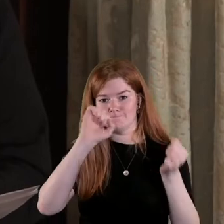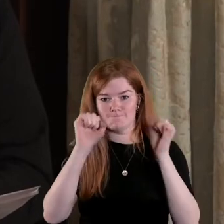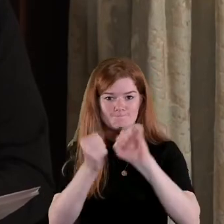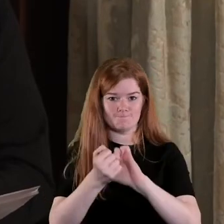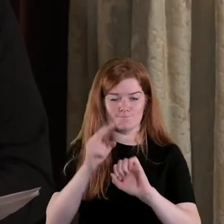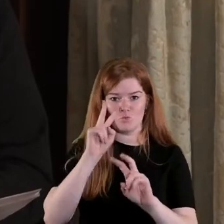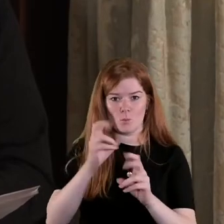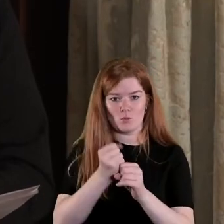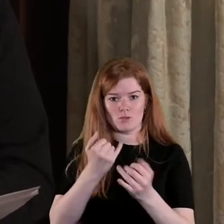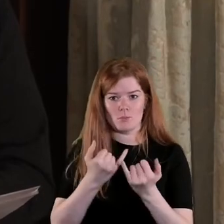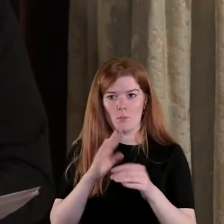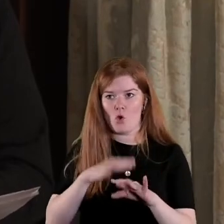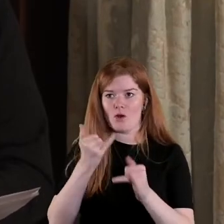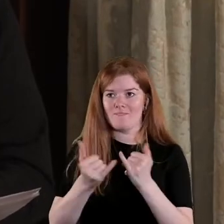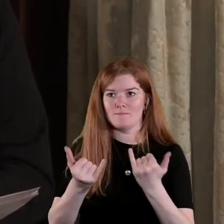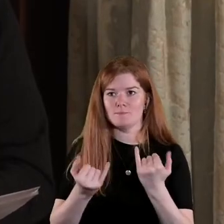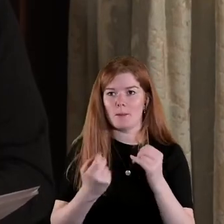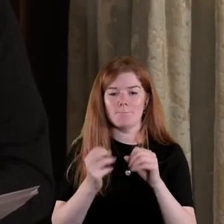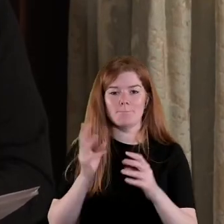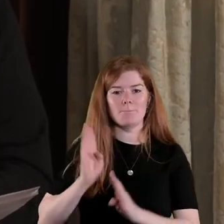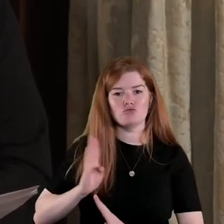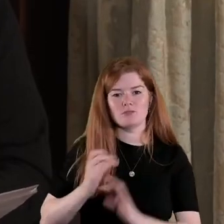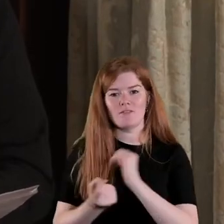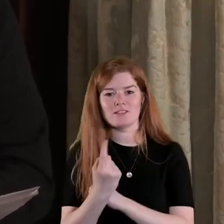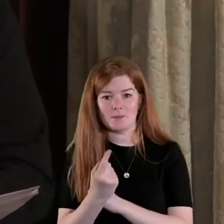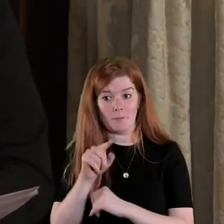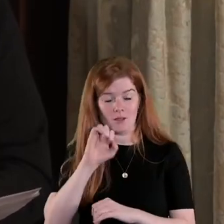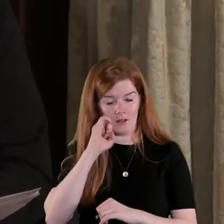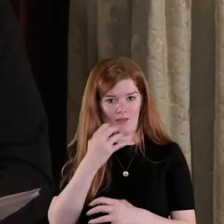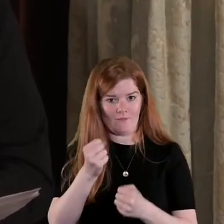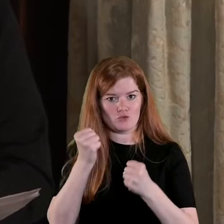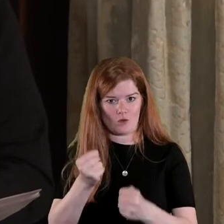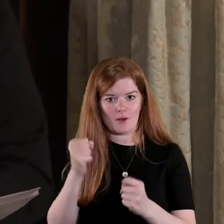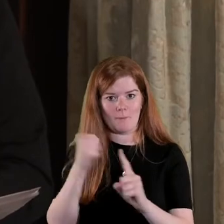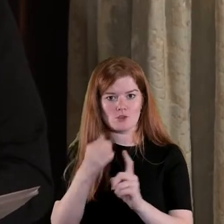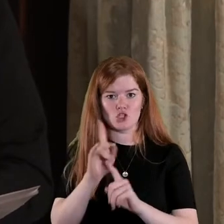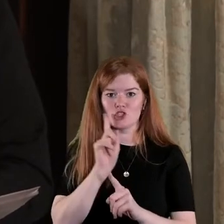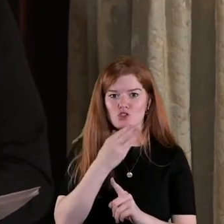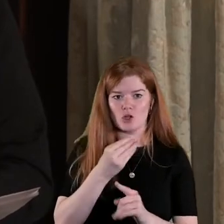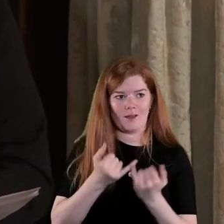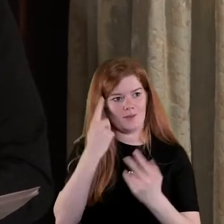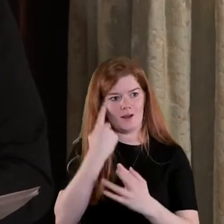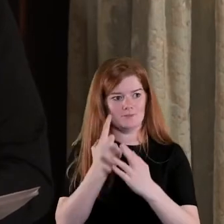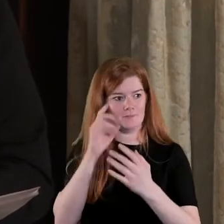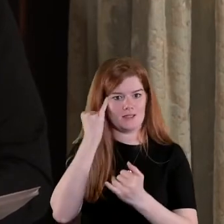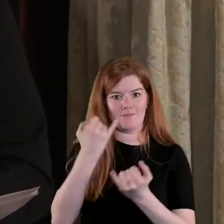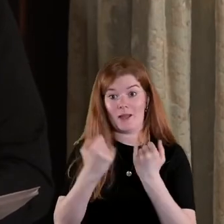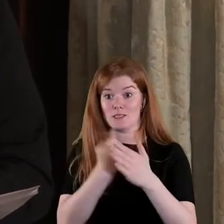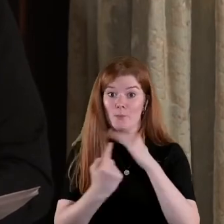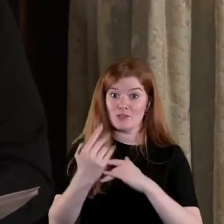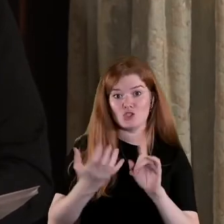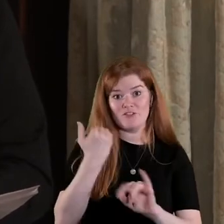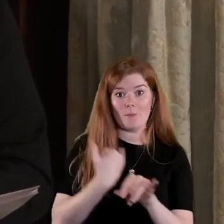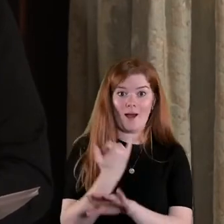kind of event because that has very important implications for gender and the idea of independence as being something achieved by